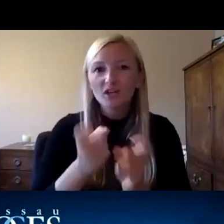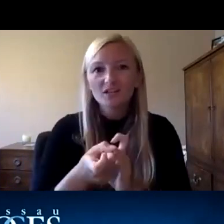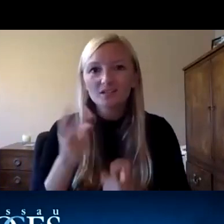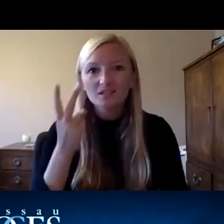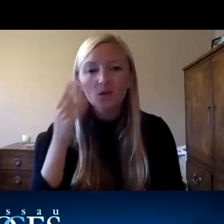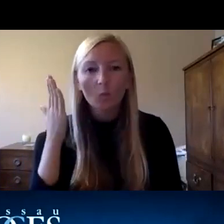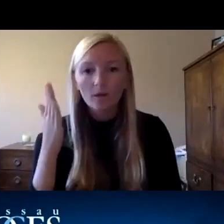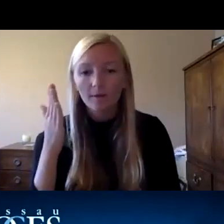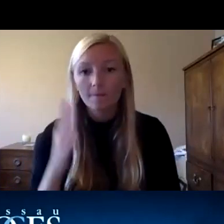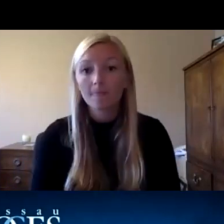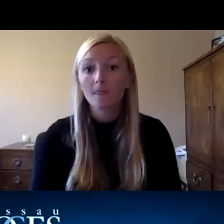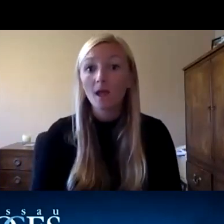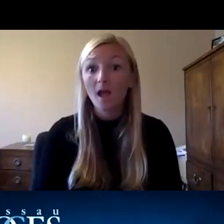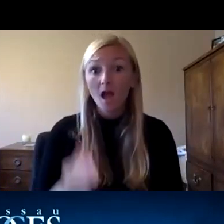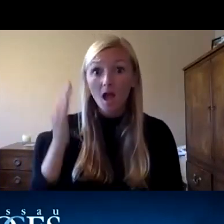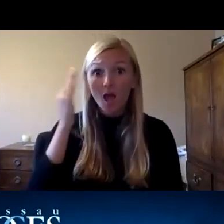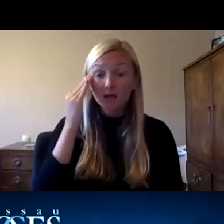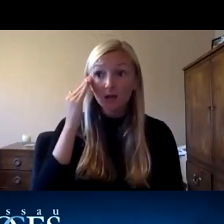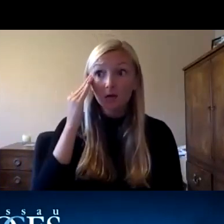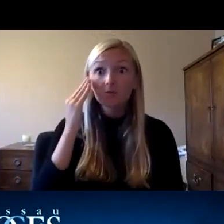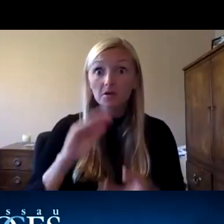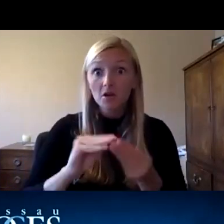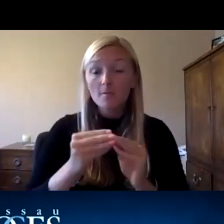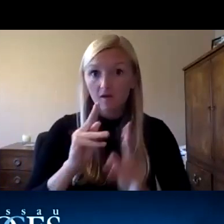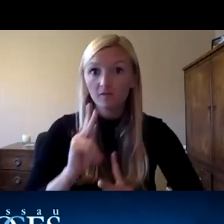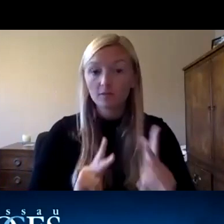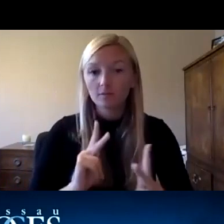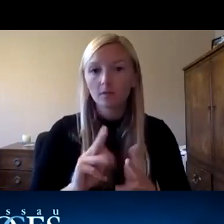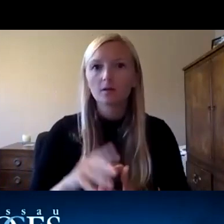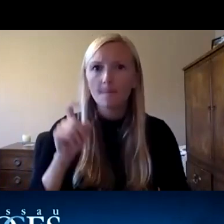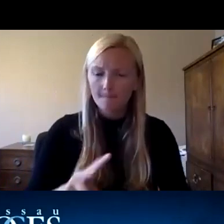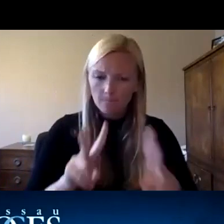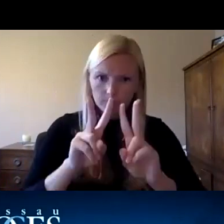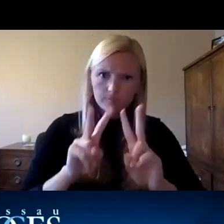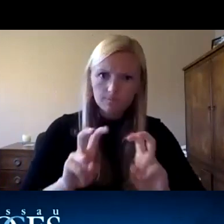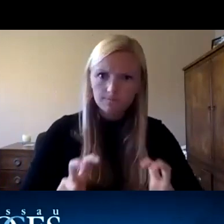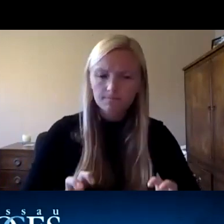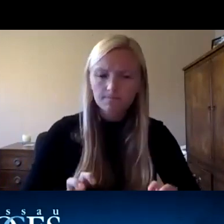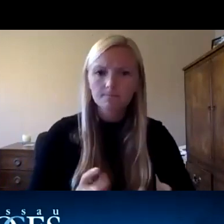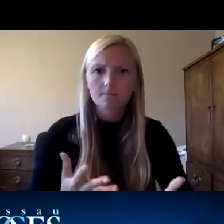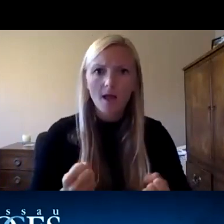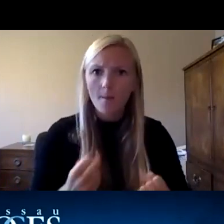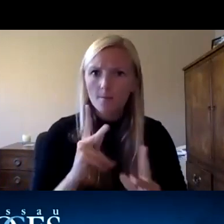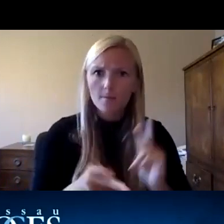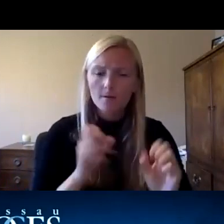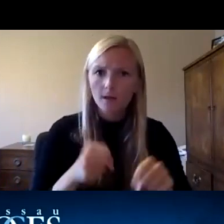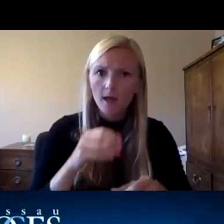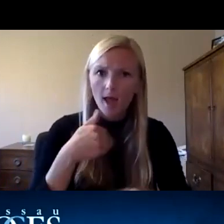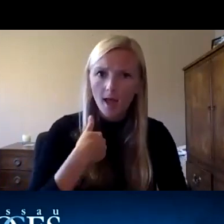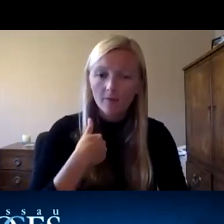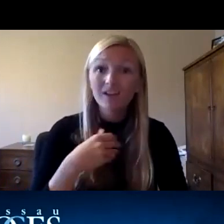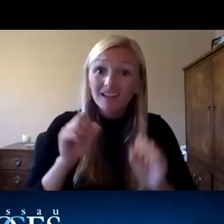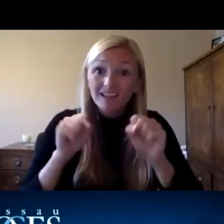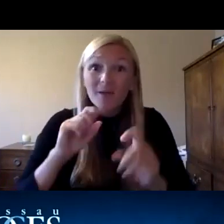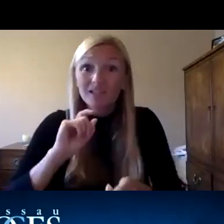uh i know that in terms of occupancy count we're having to analyze uh you know different occupancy so there could be changes